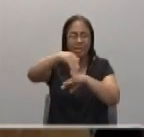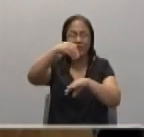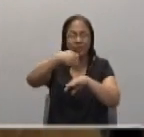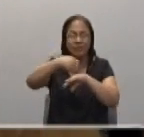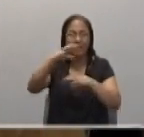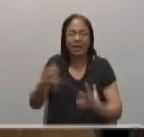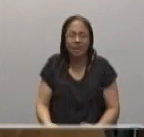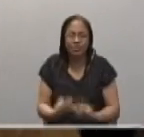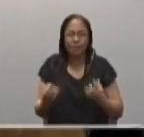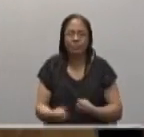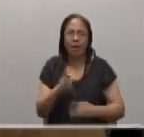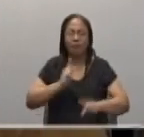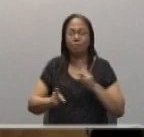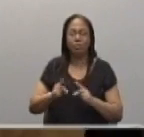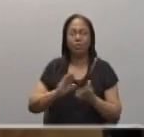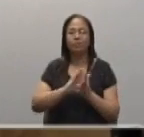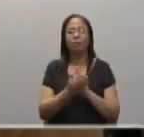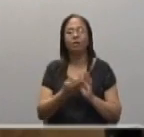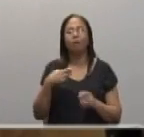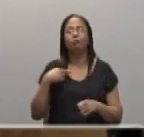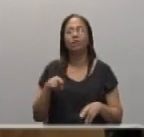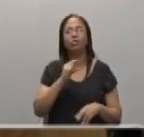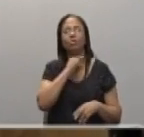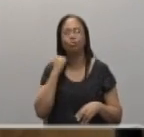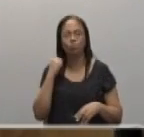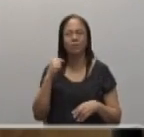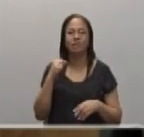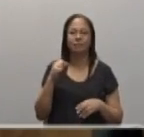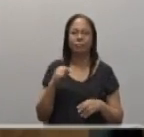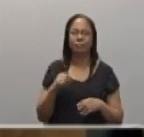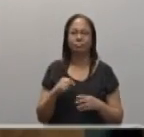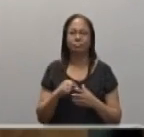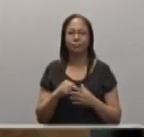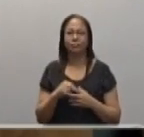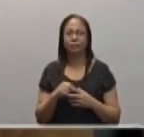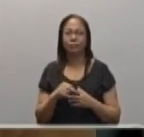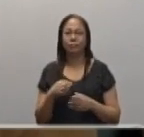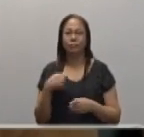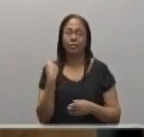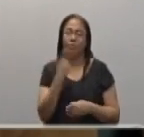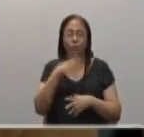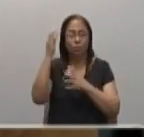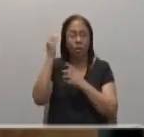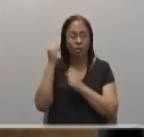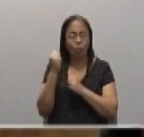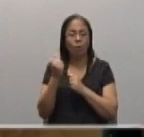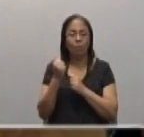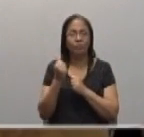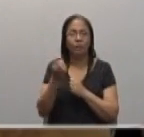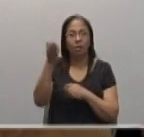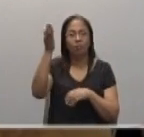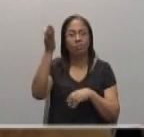harvest sends more laborers. We know, dear brother and sister, that the issue of the vocation